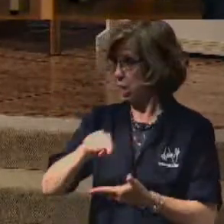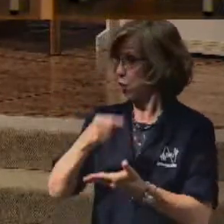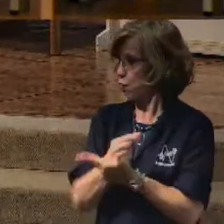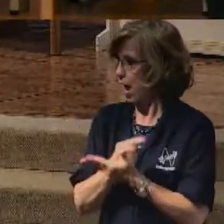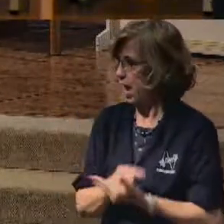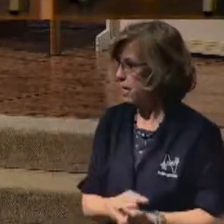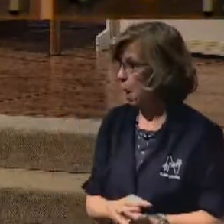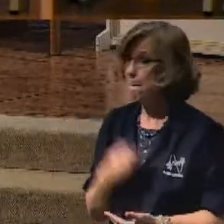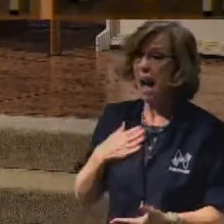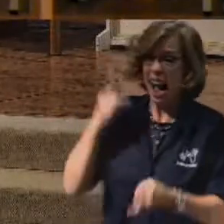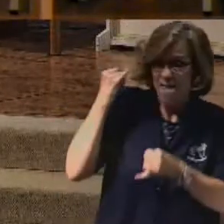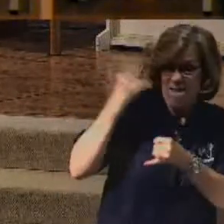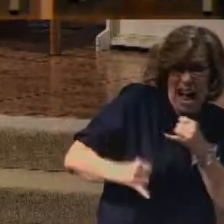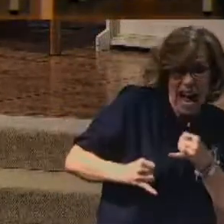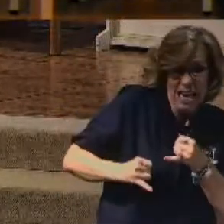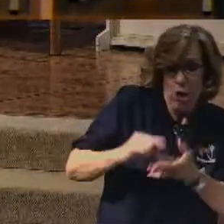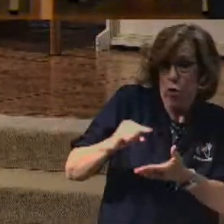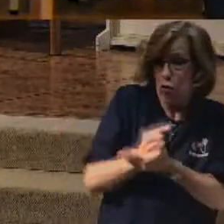Gary. My final.